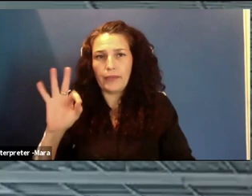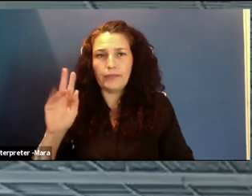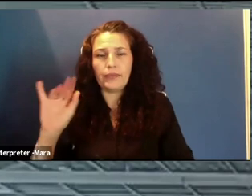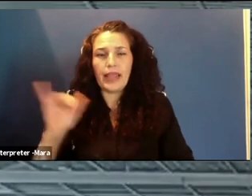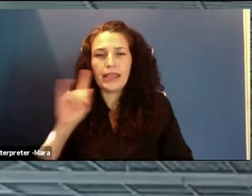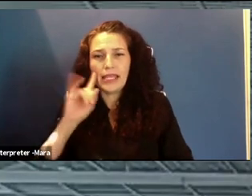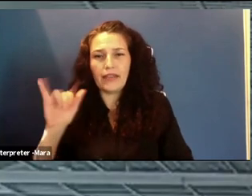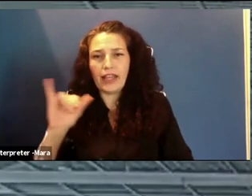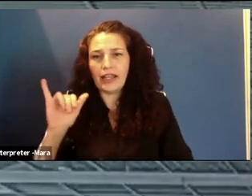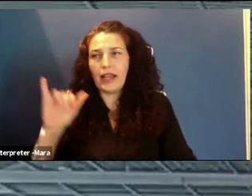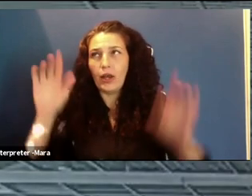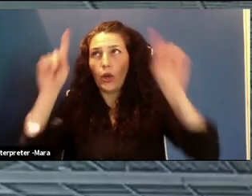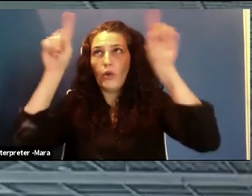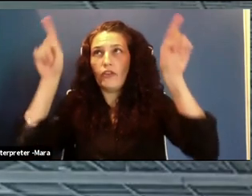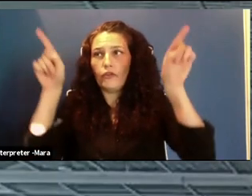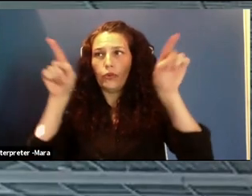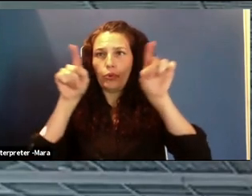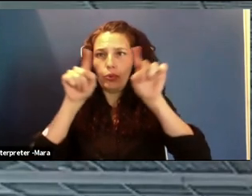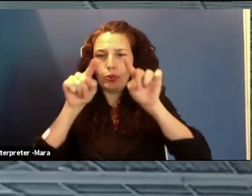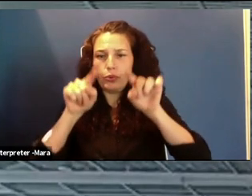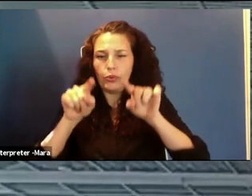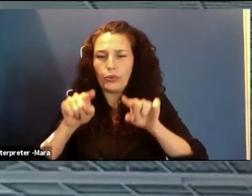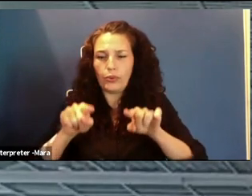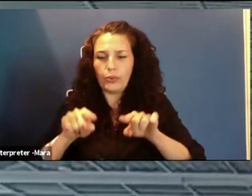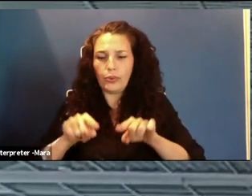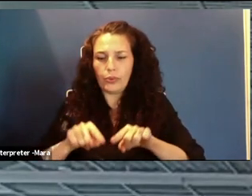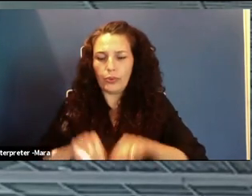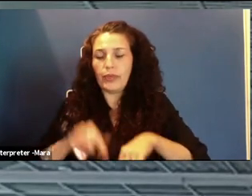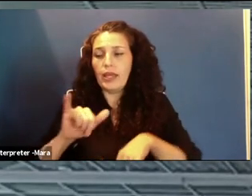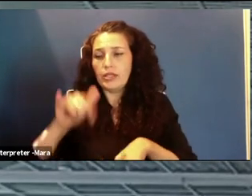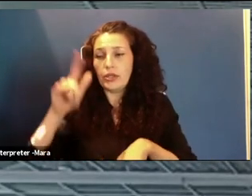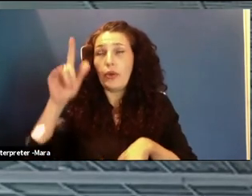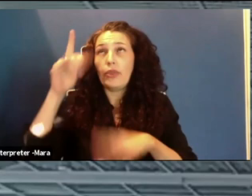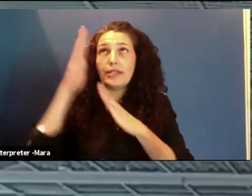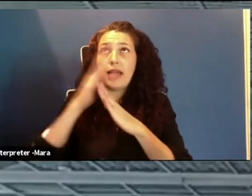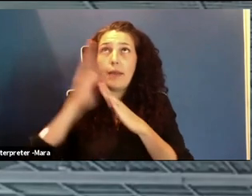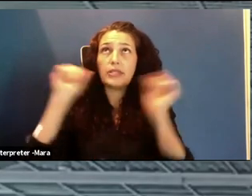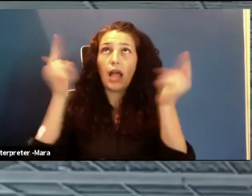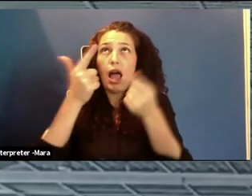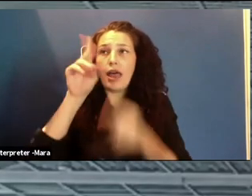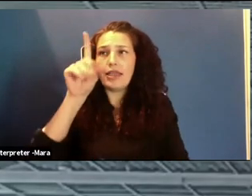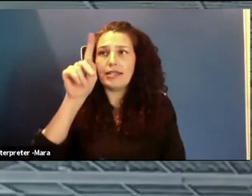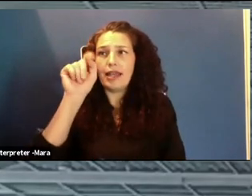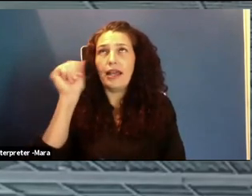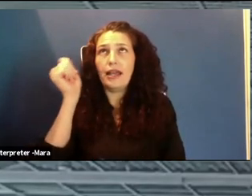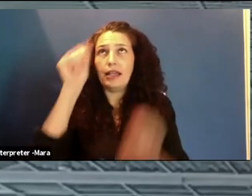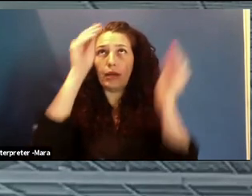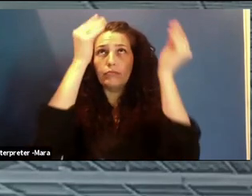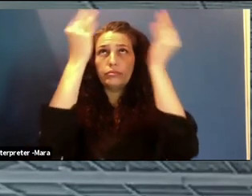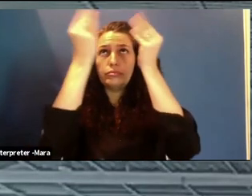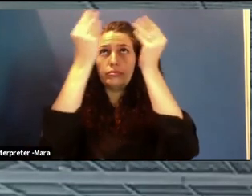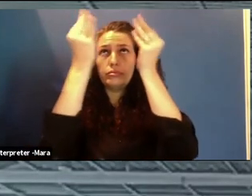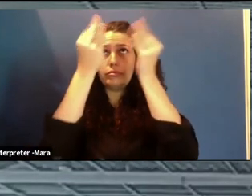So at the top of the funnel is all of the data. And at the bottom of the funnel is only the relevant data. And that's my